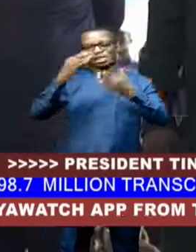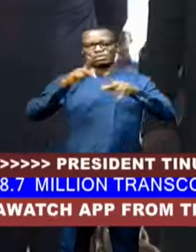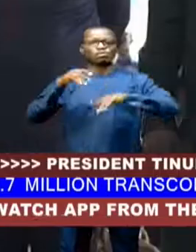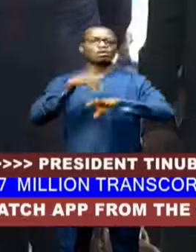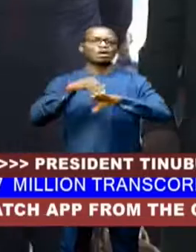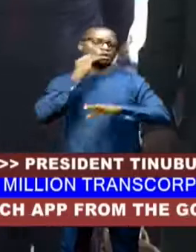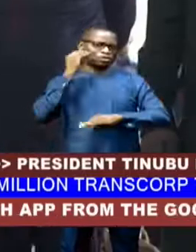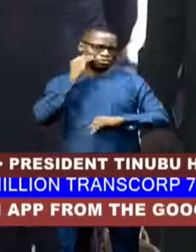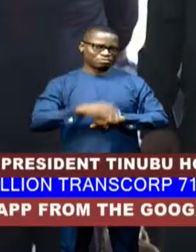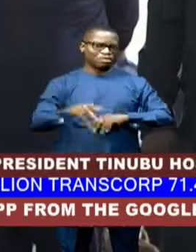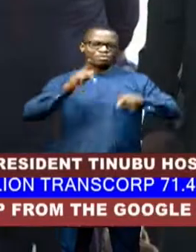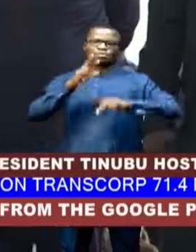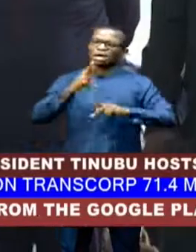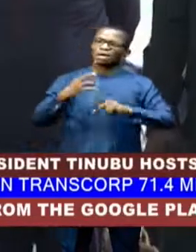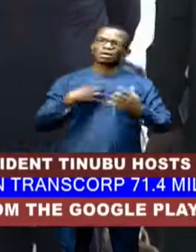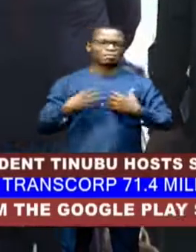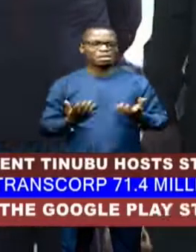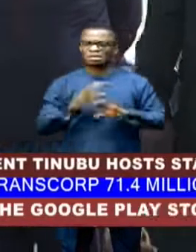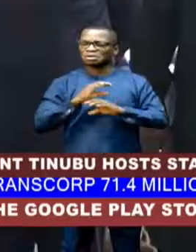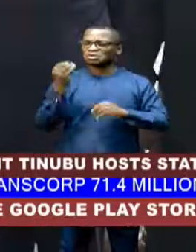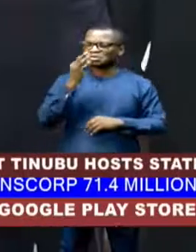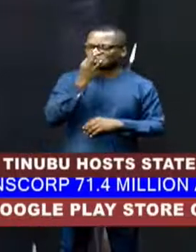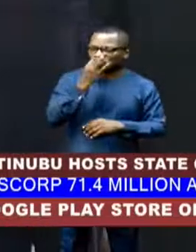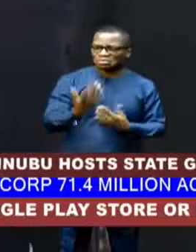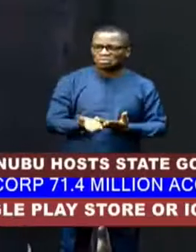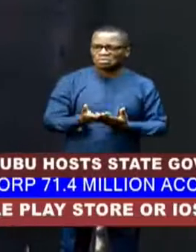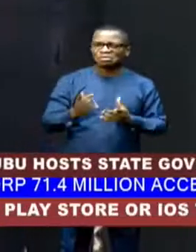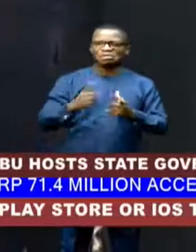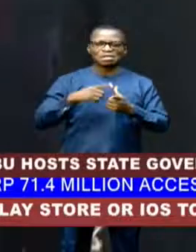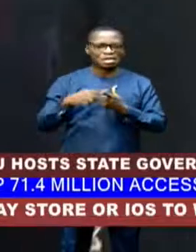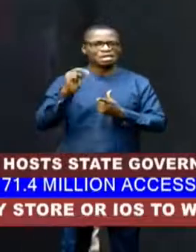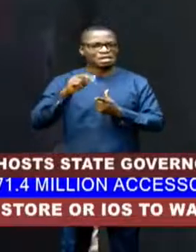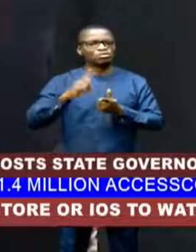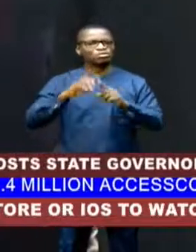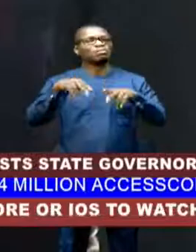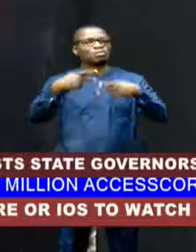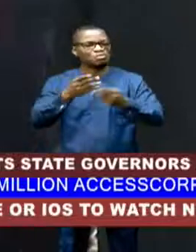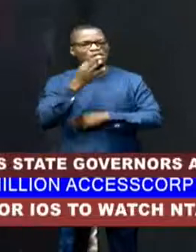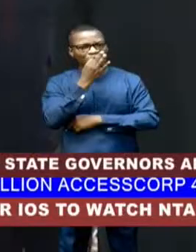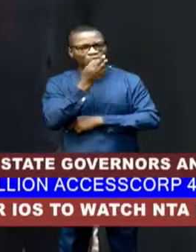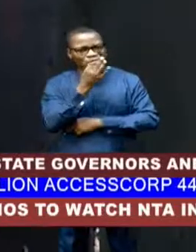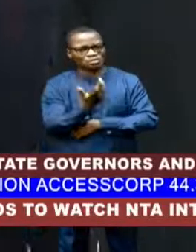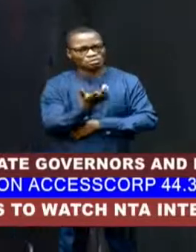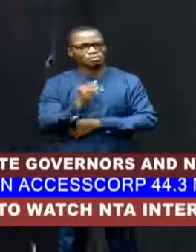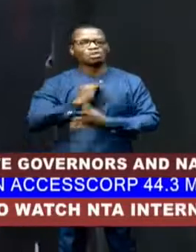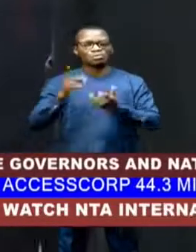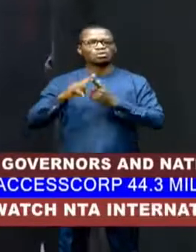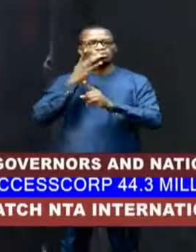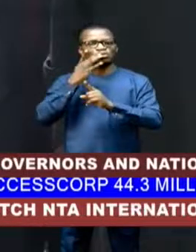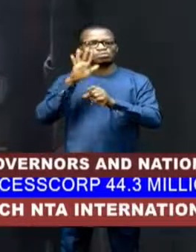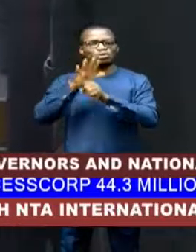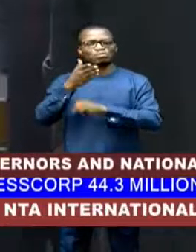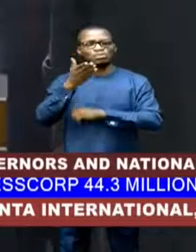People are complaining there is no food and therefore they need to provide food. I want to assure you